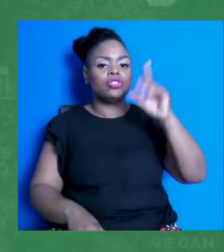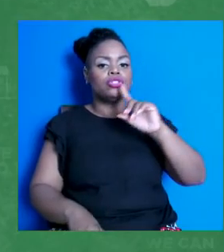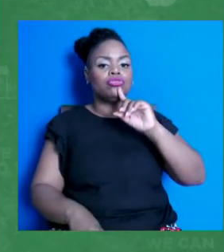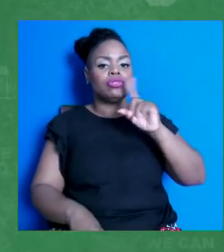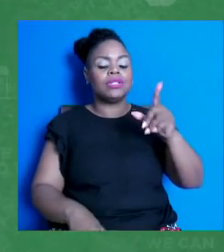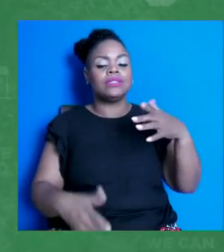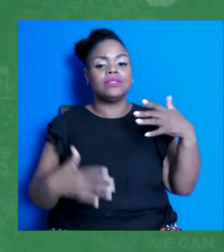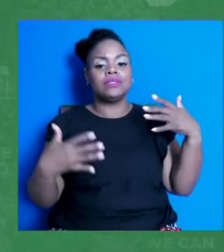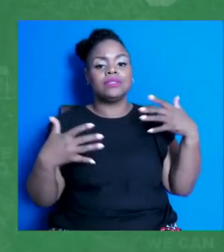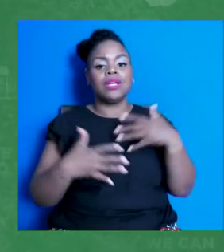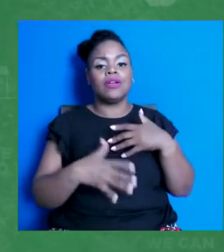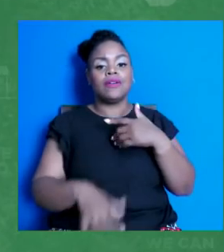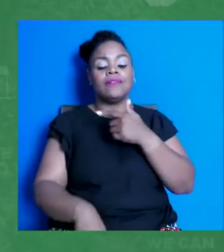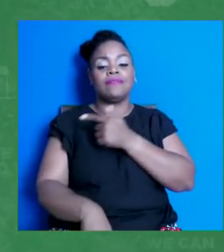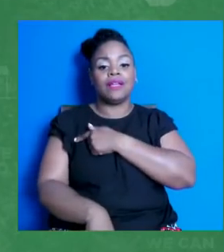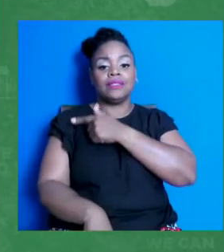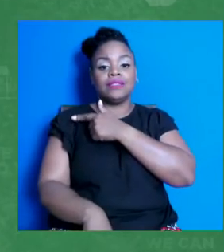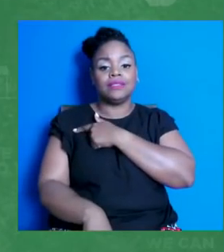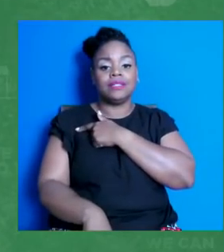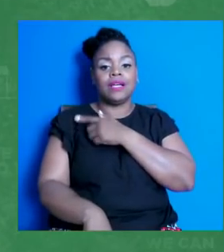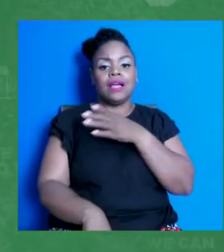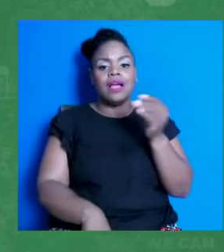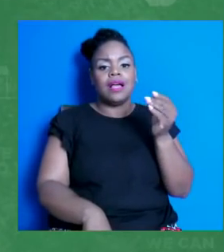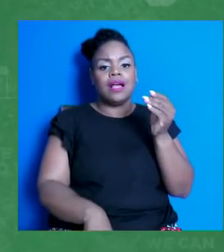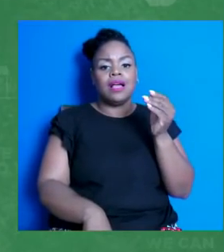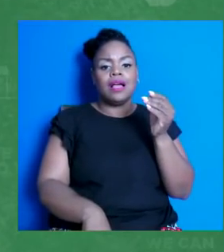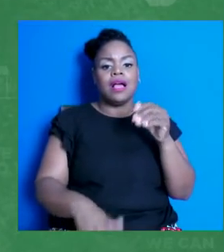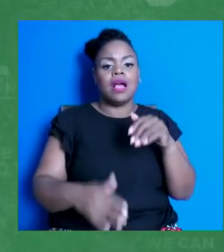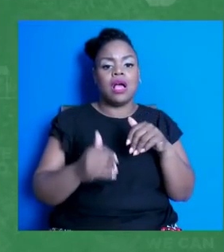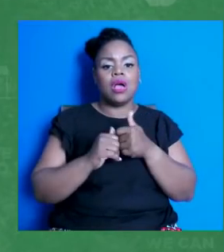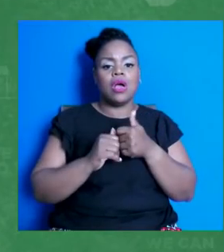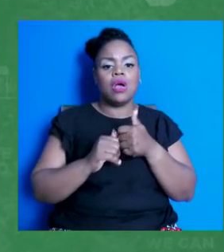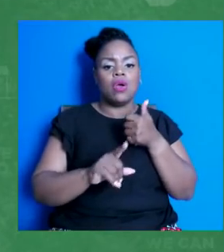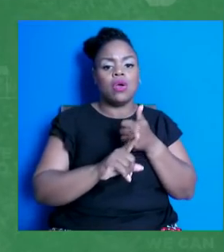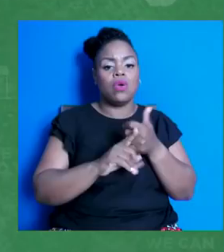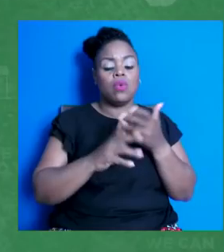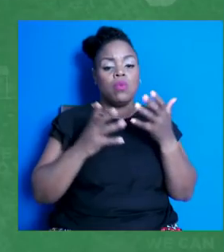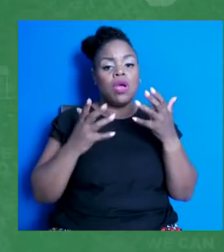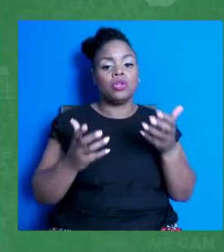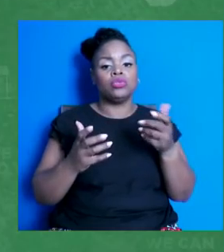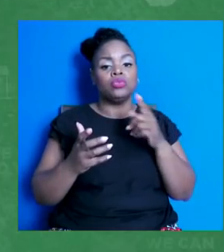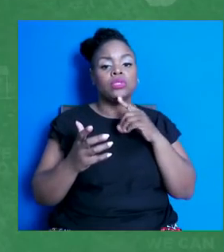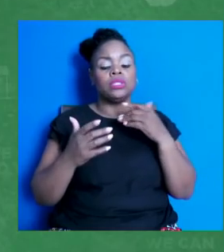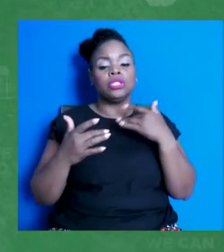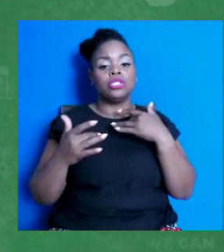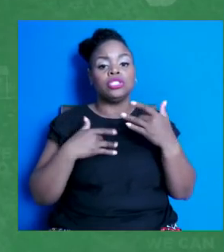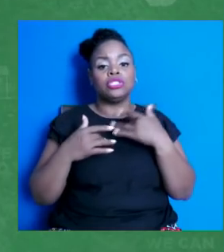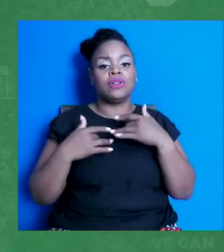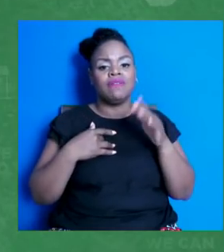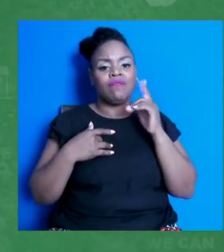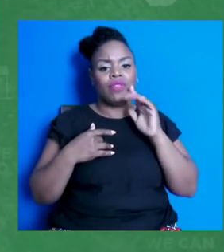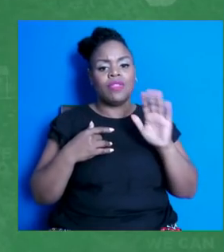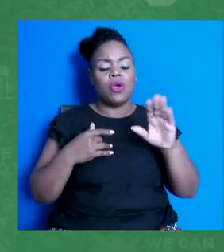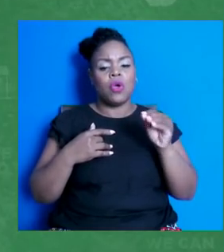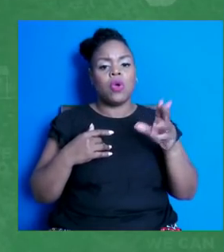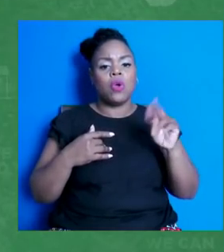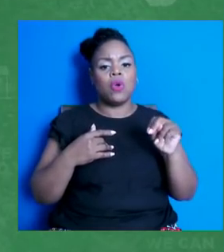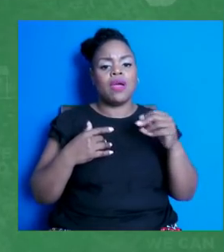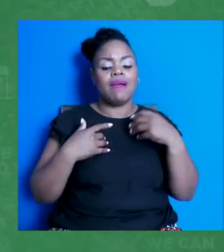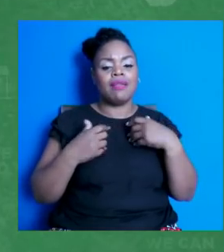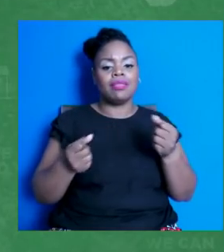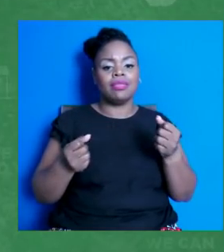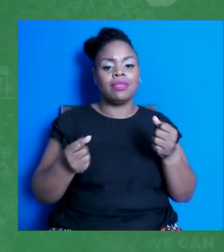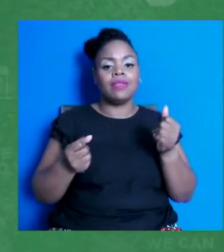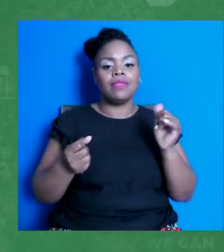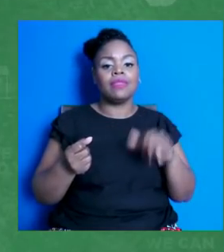but how they wanted to be vaccinated and how concerned they were for their own health and this, they wanted to feel safe, but also